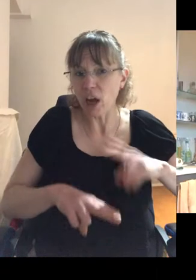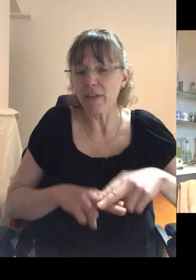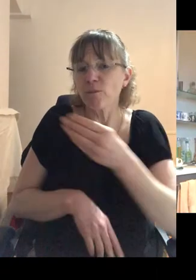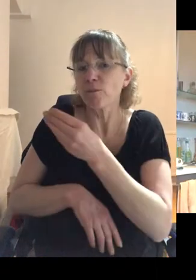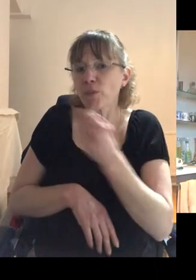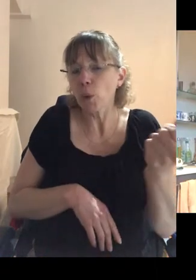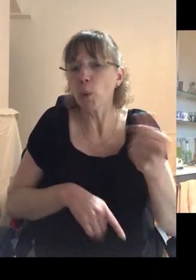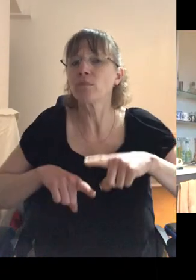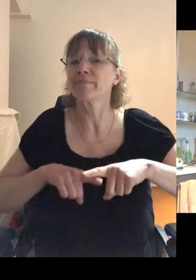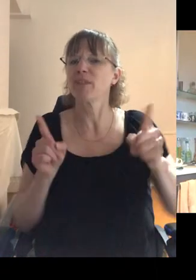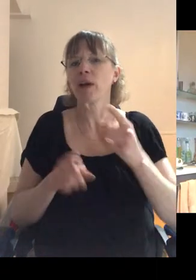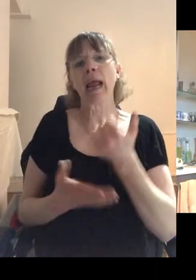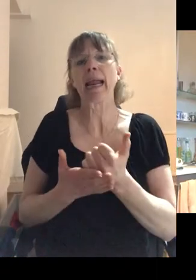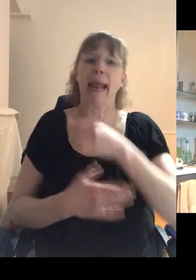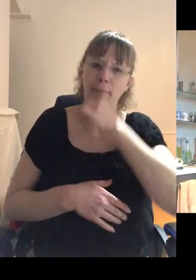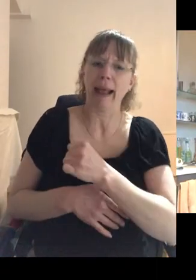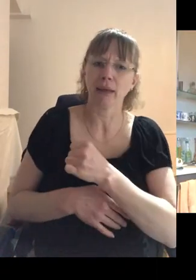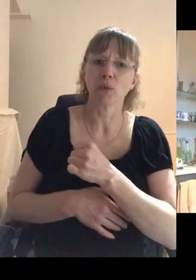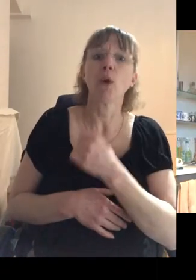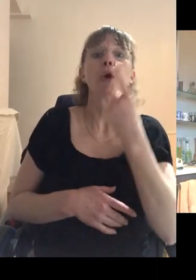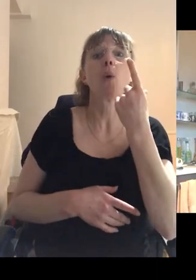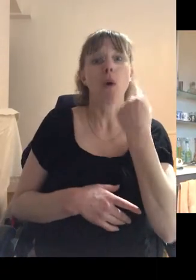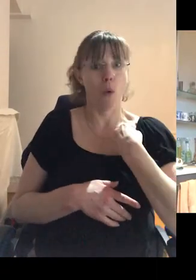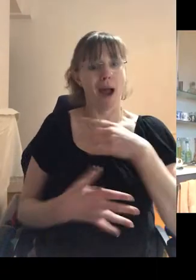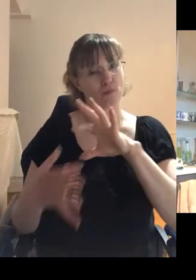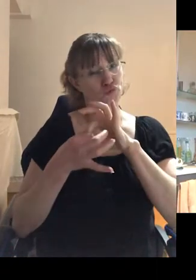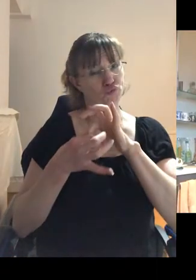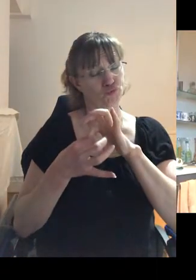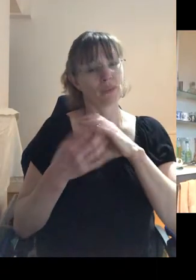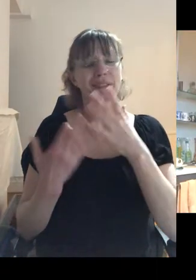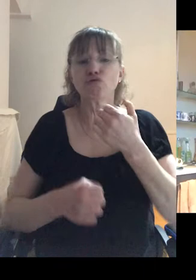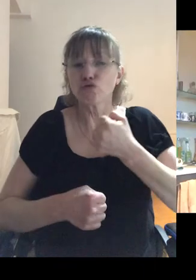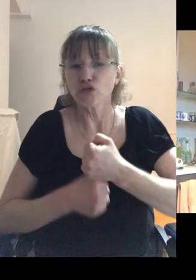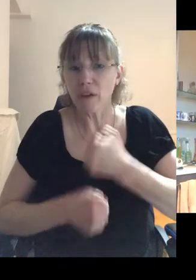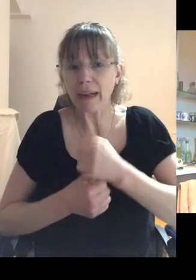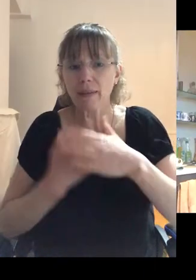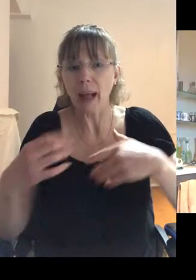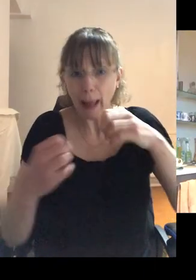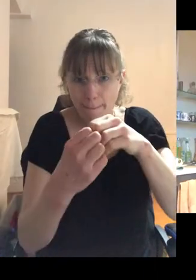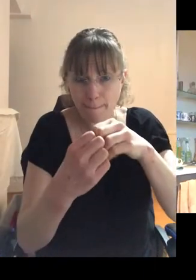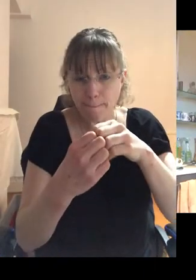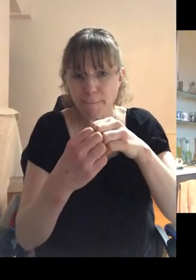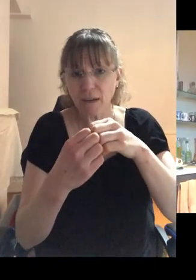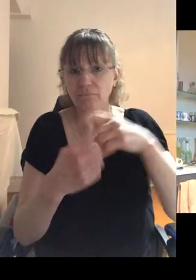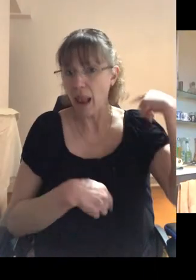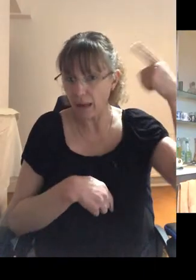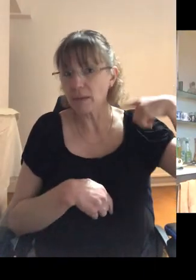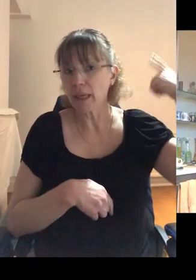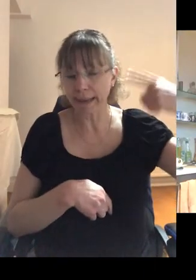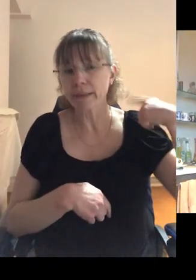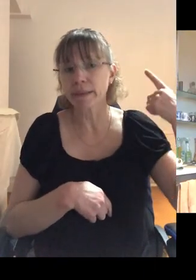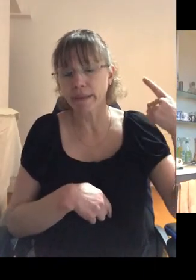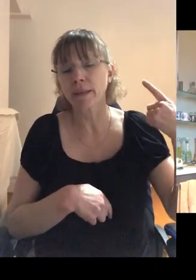were a couple of alternative gay guys who I clicked with, but in generally in the club, as it was in, in London,